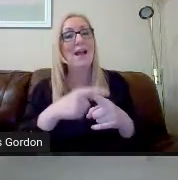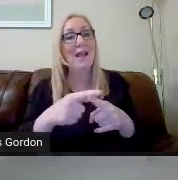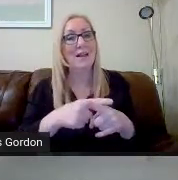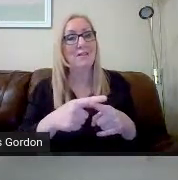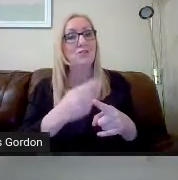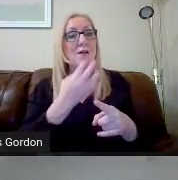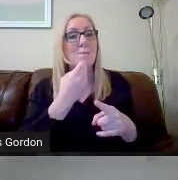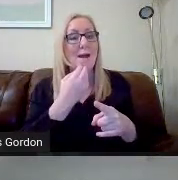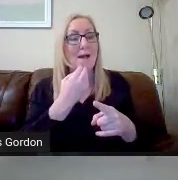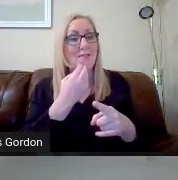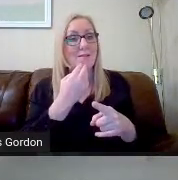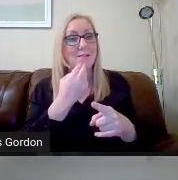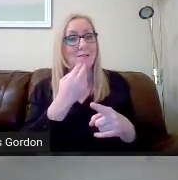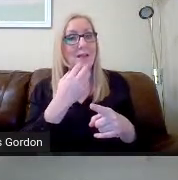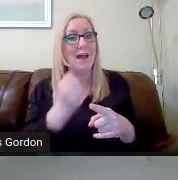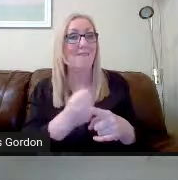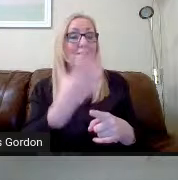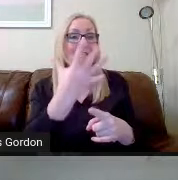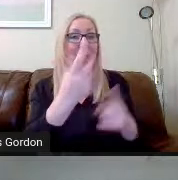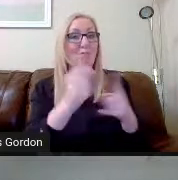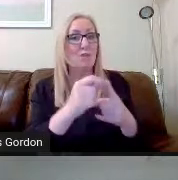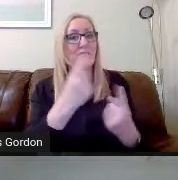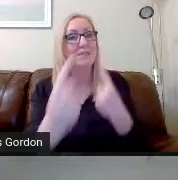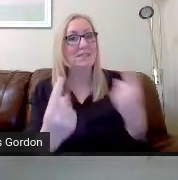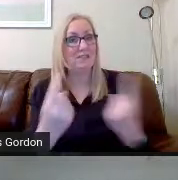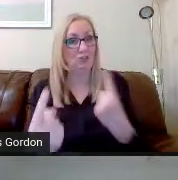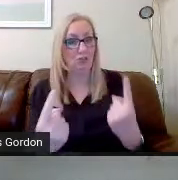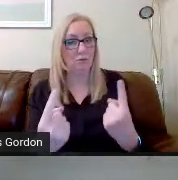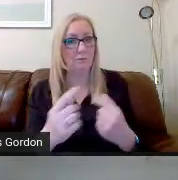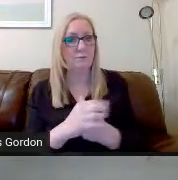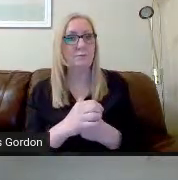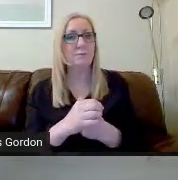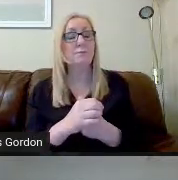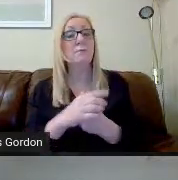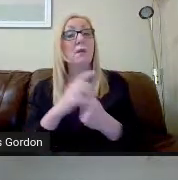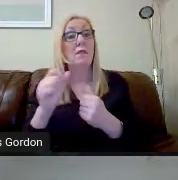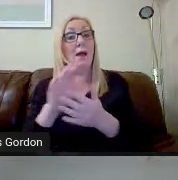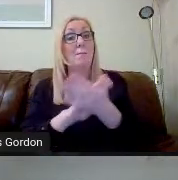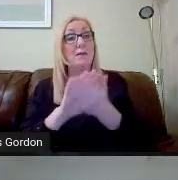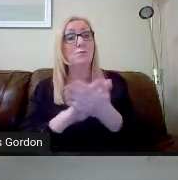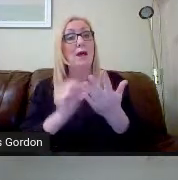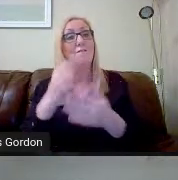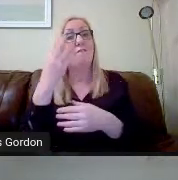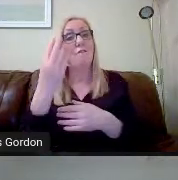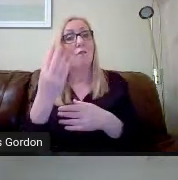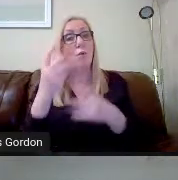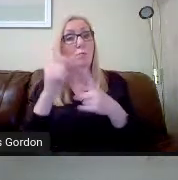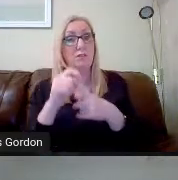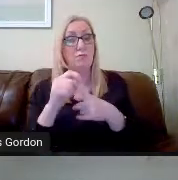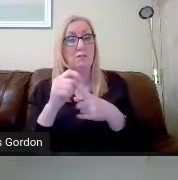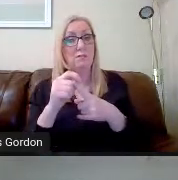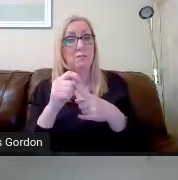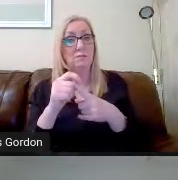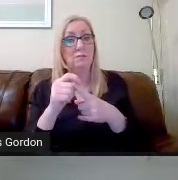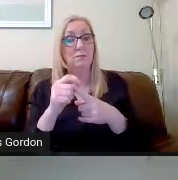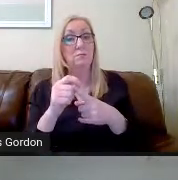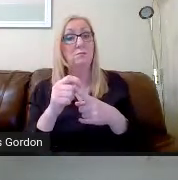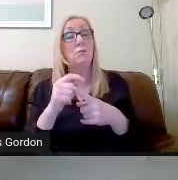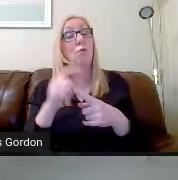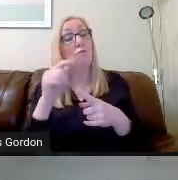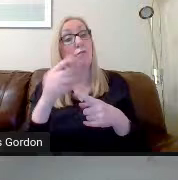a wee minute ago, being five periods each. That leaves us with four periods. And out of those remaining four